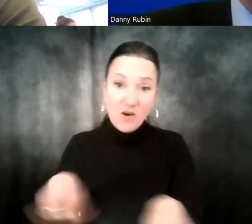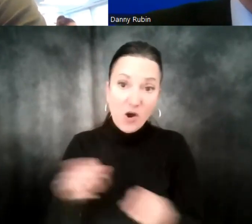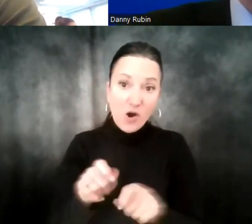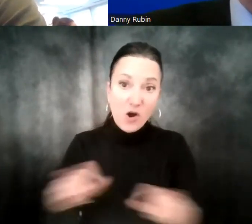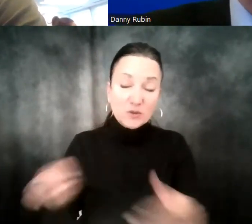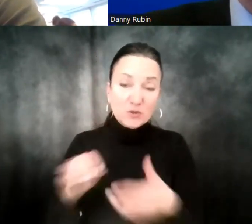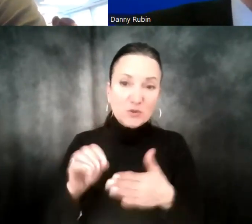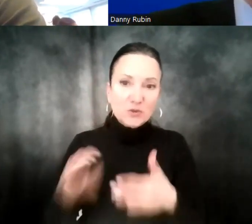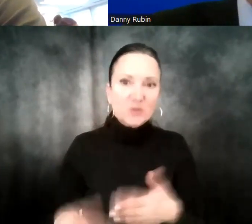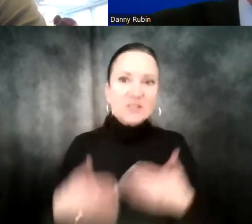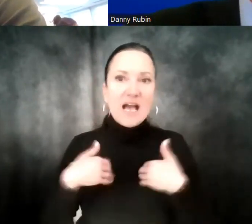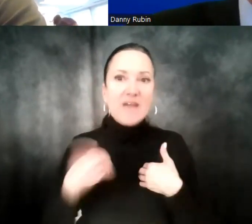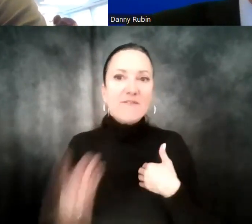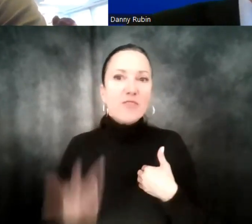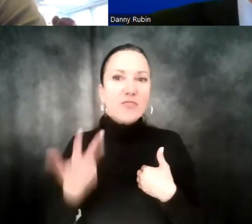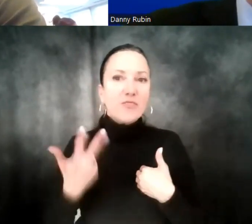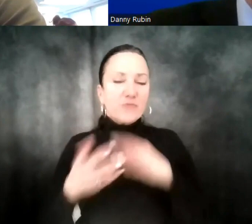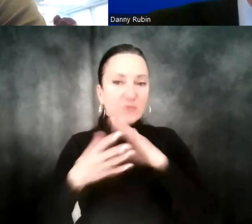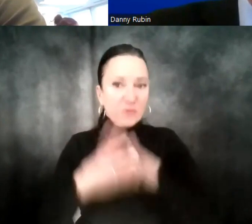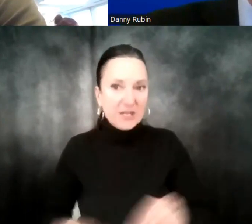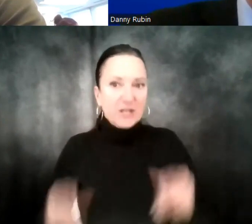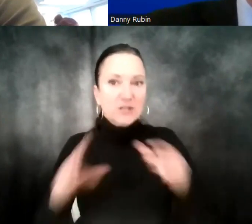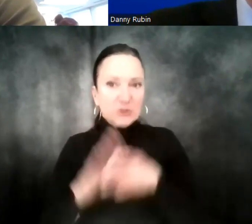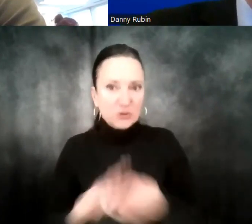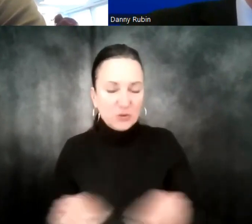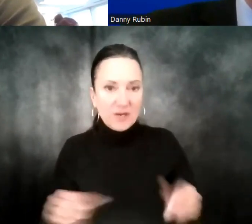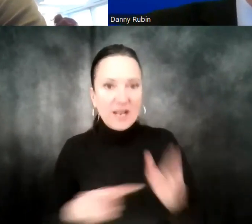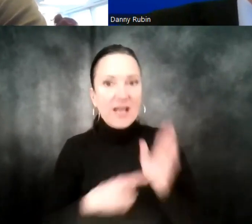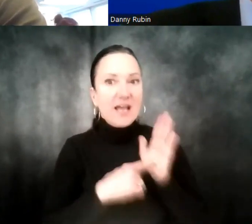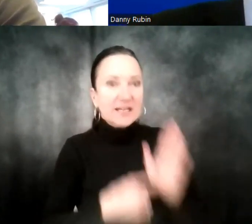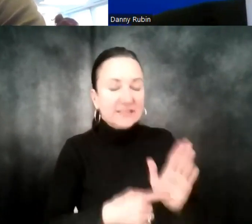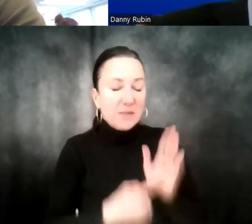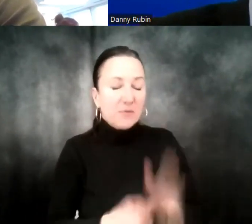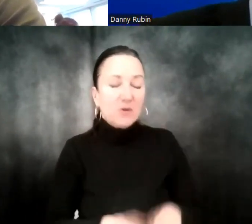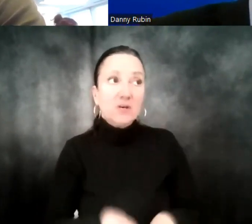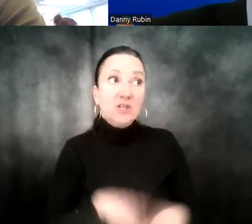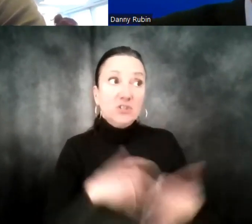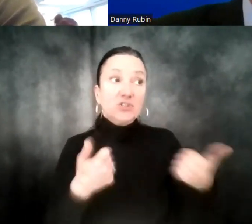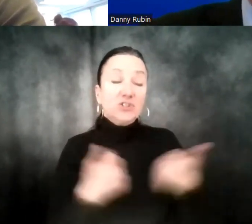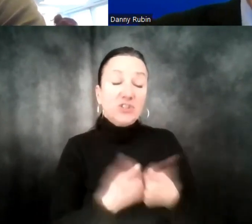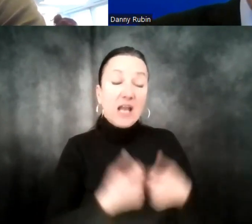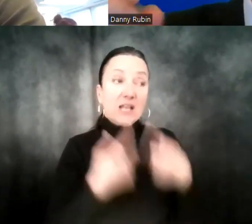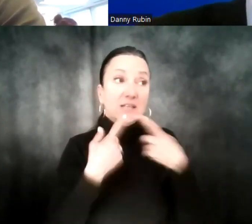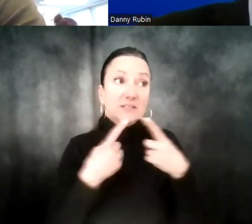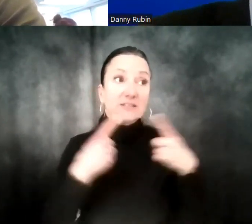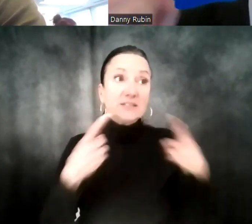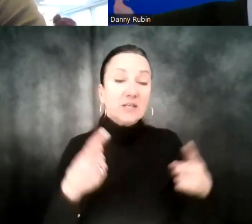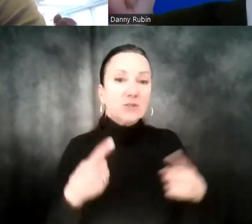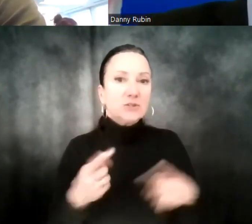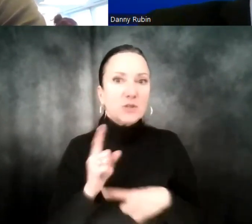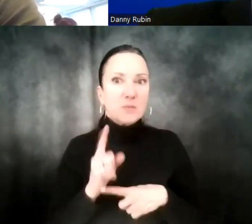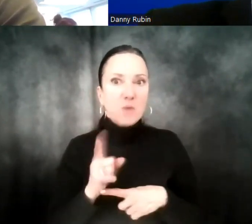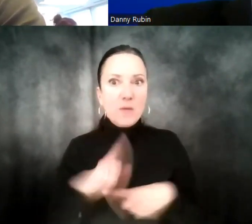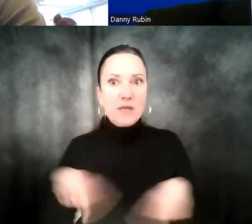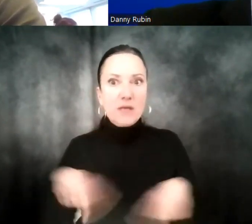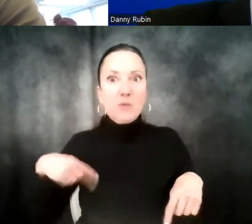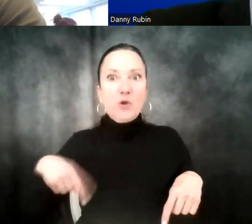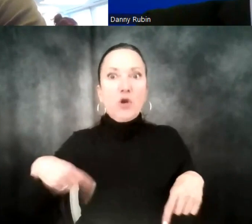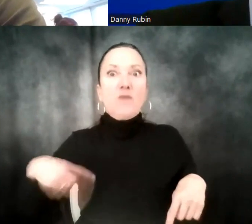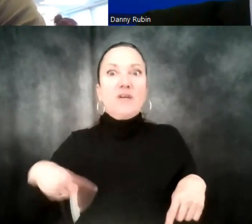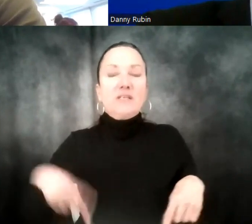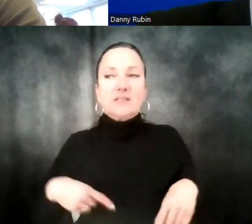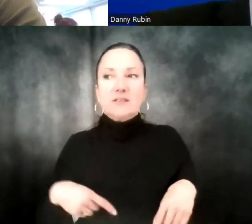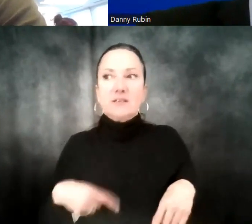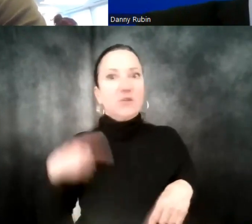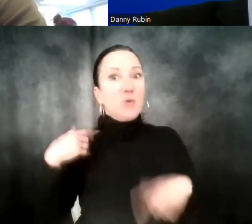that you could refer to as an example of a time you've overcome a challenge. So in the moment when you're nervous, you look at your notes and say, oh, yes, I want to tell that